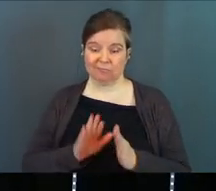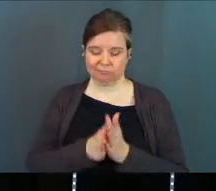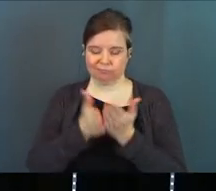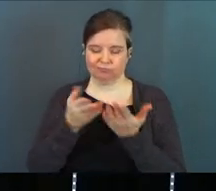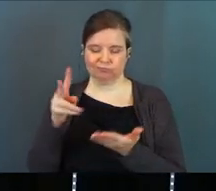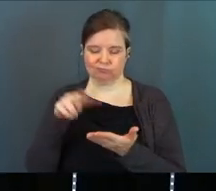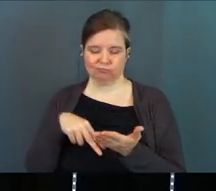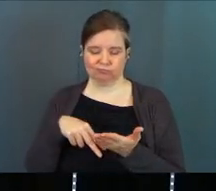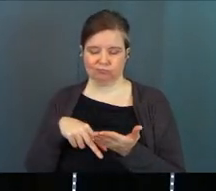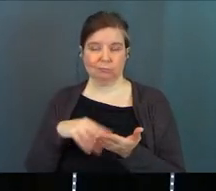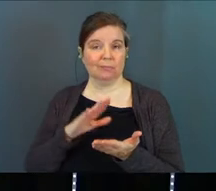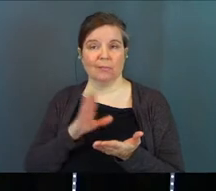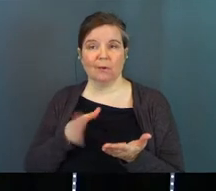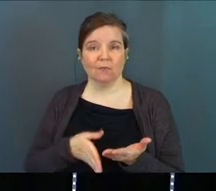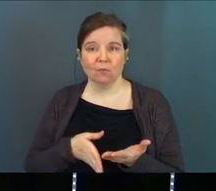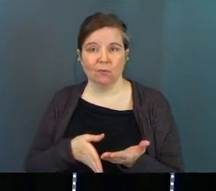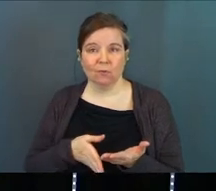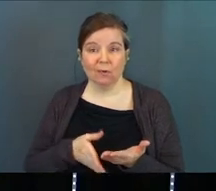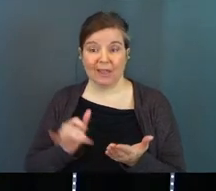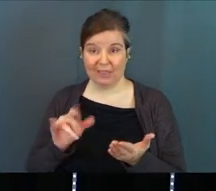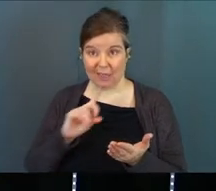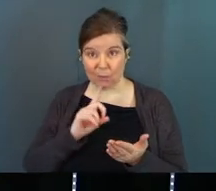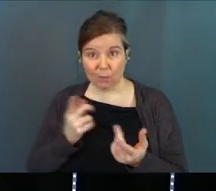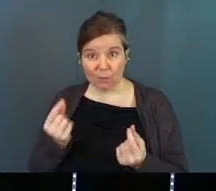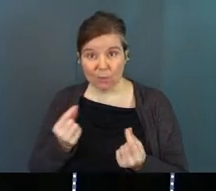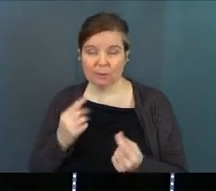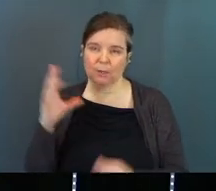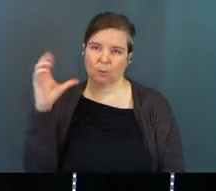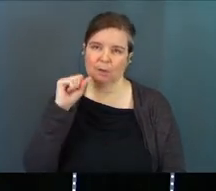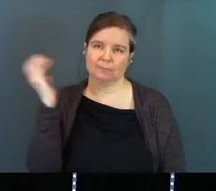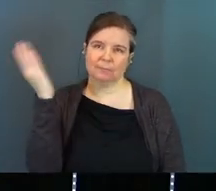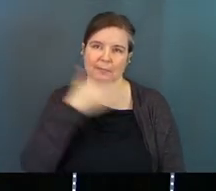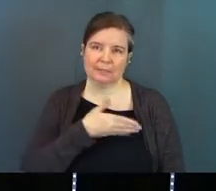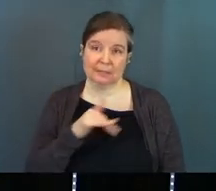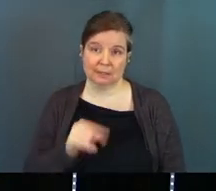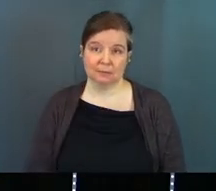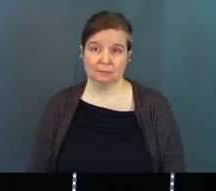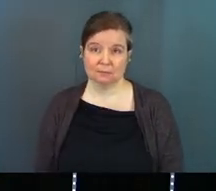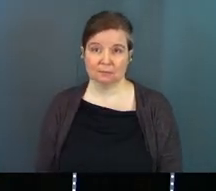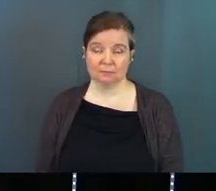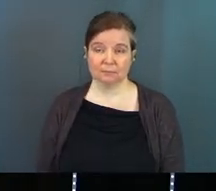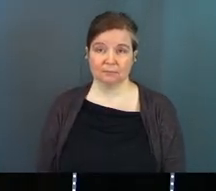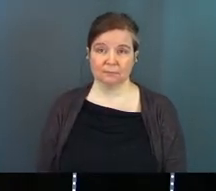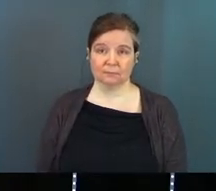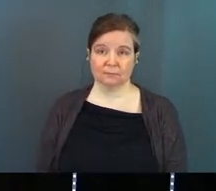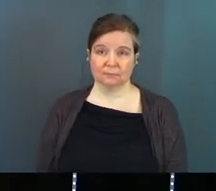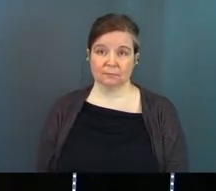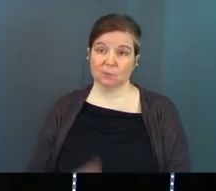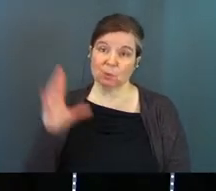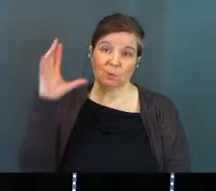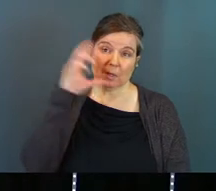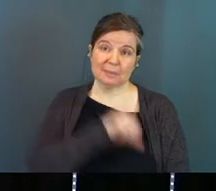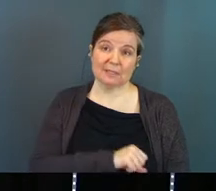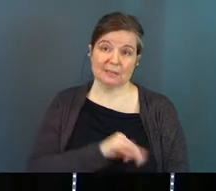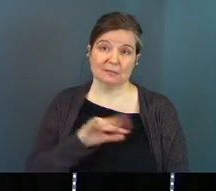dig into God's Word myself and spend time with Him. And if that's where we are, we're missing it. We're missing it.